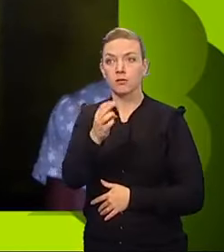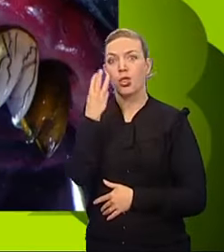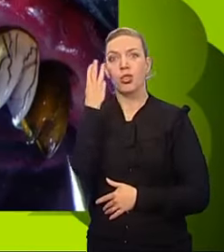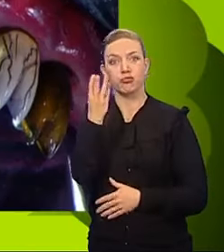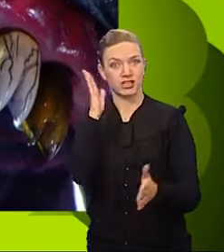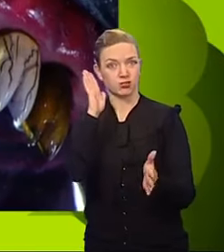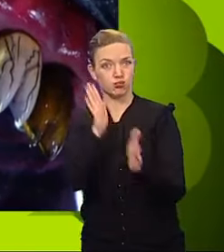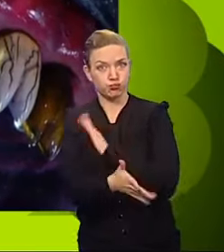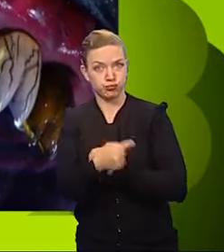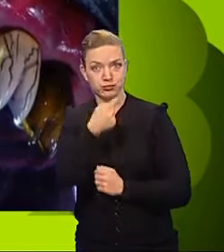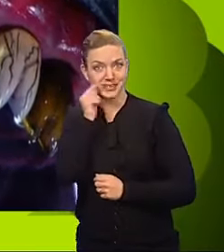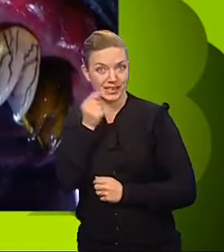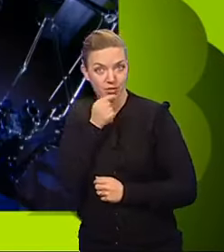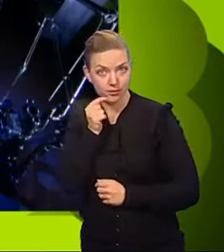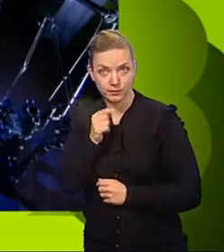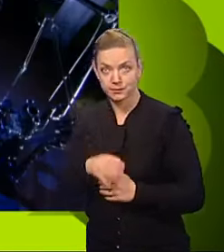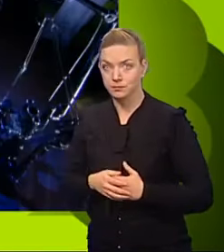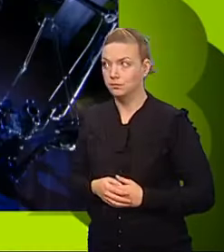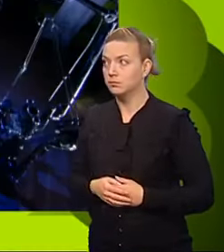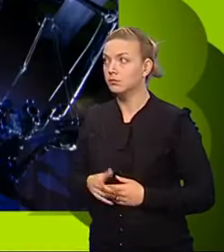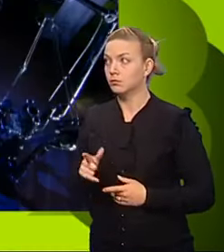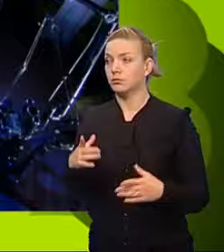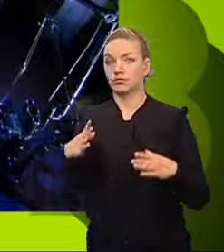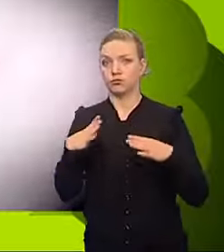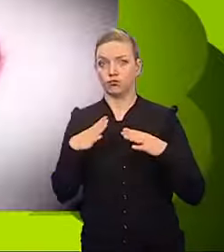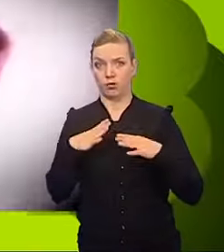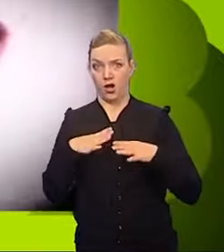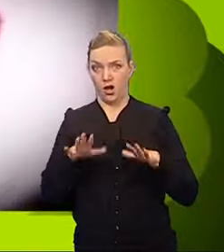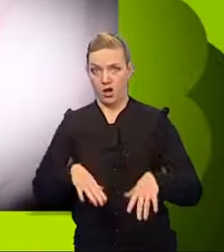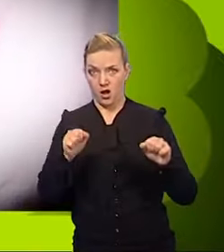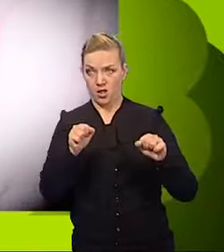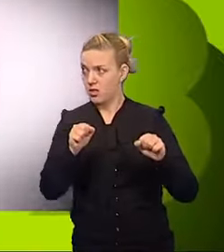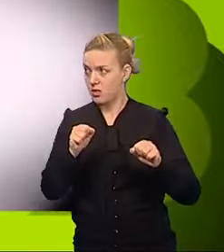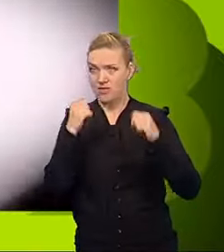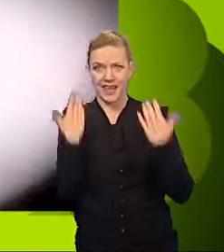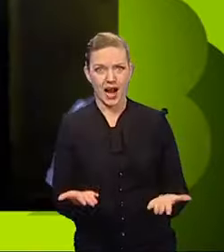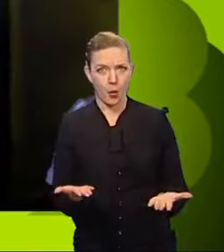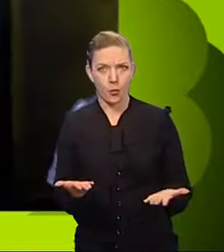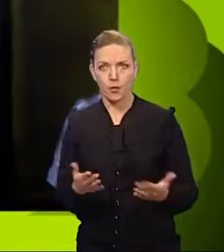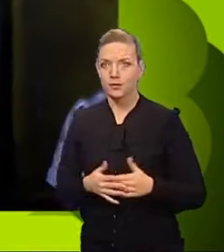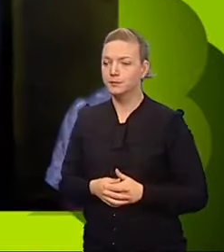rotten teeth. Let the challenge begin now.